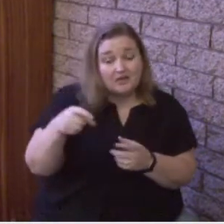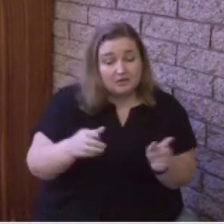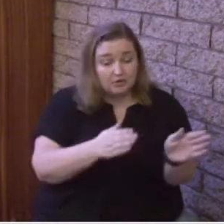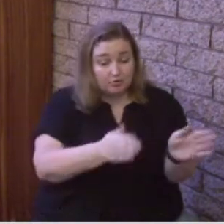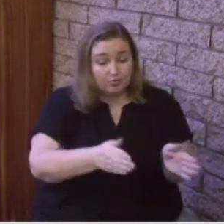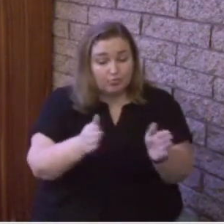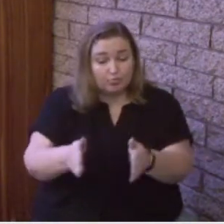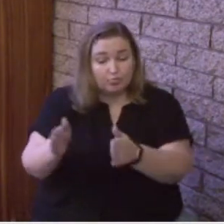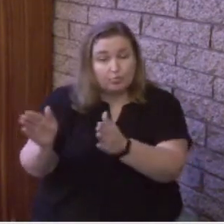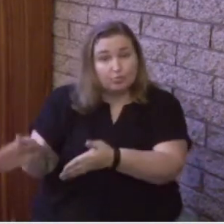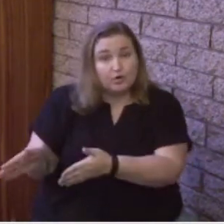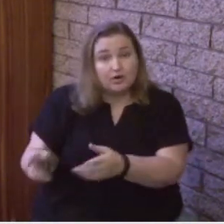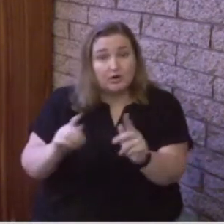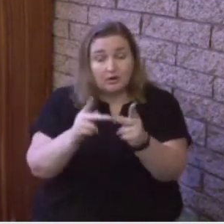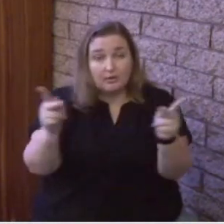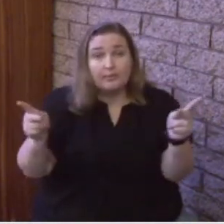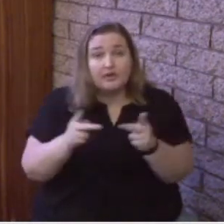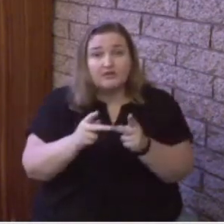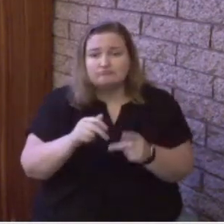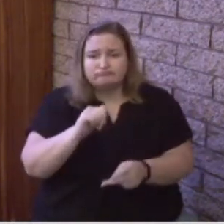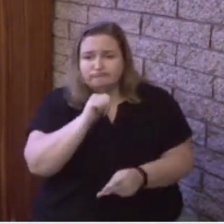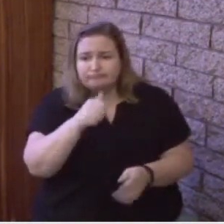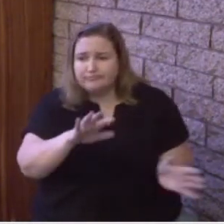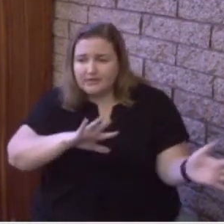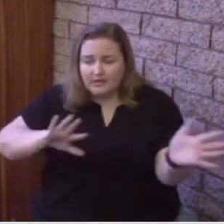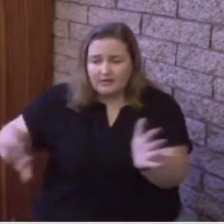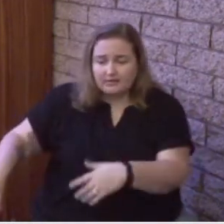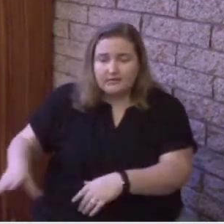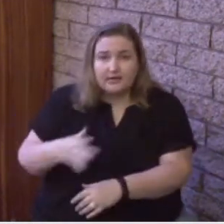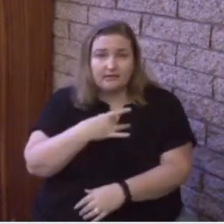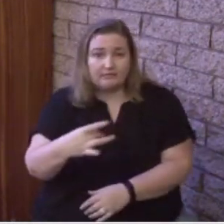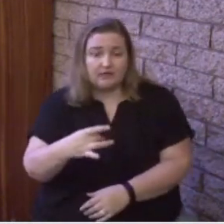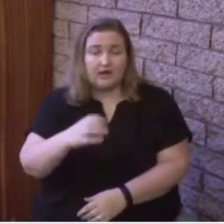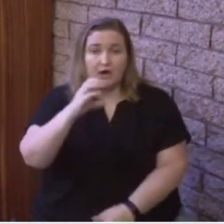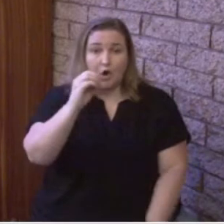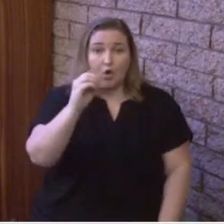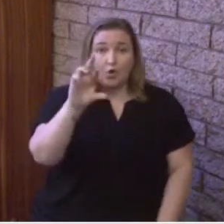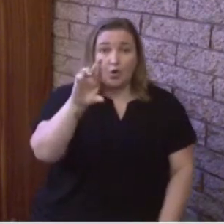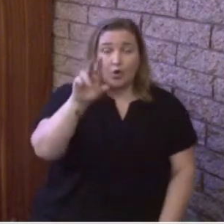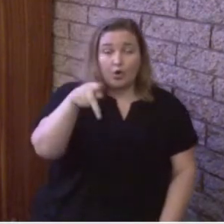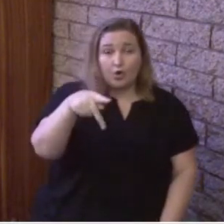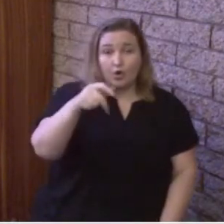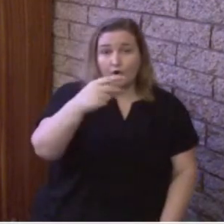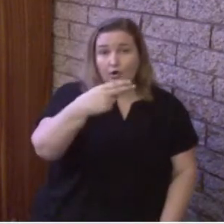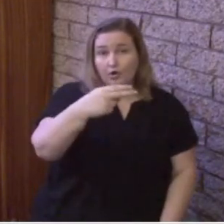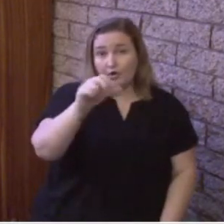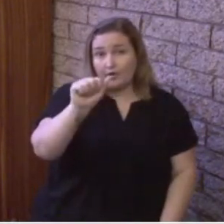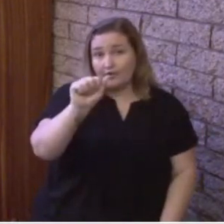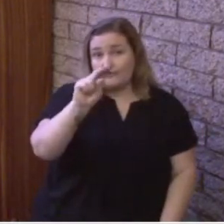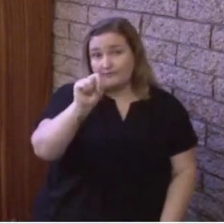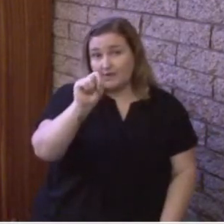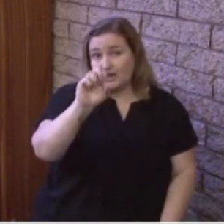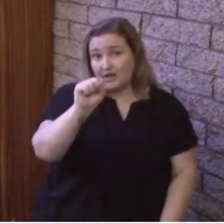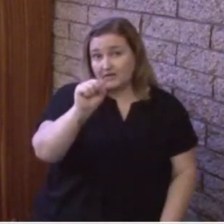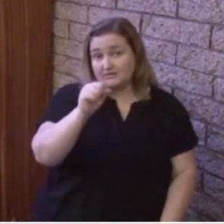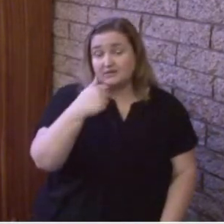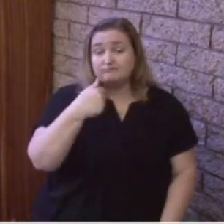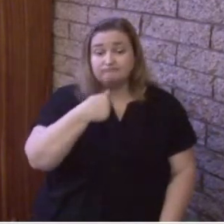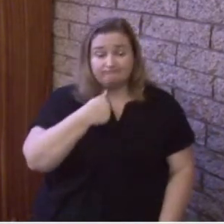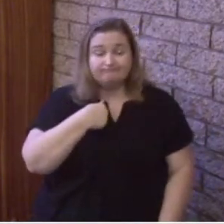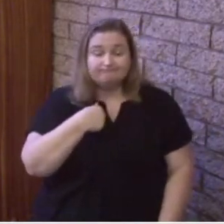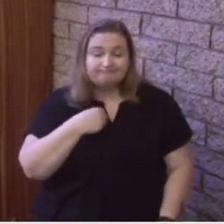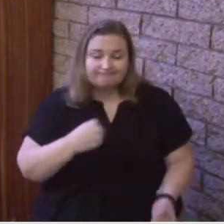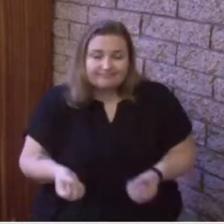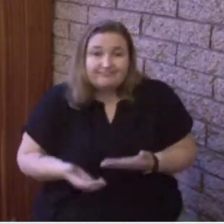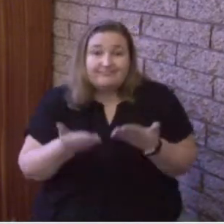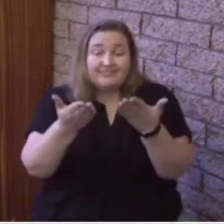leave you as orphans. I'm going to send another. another aspect, another part of me as a